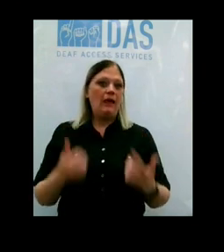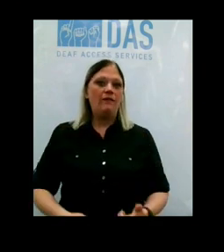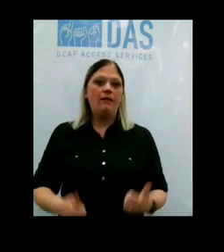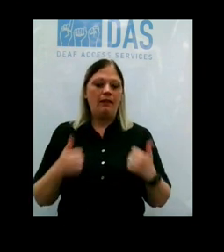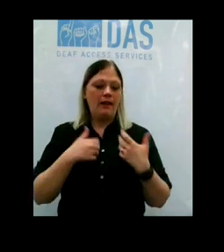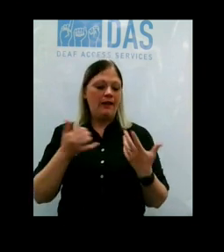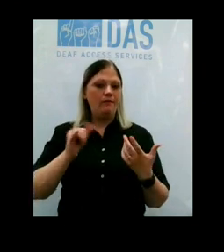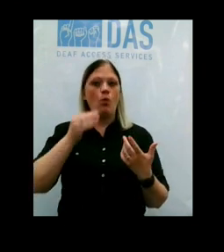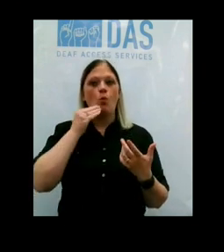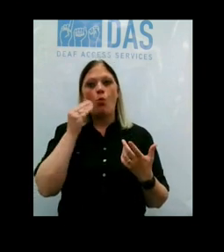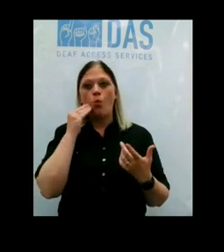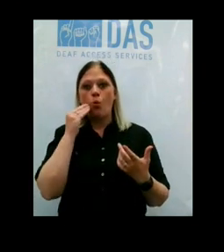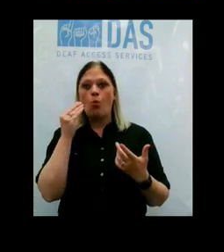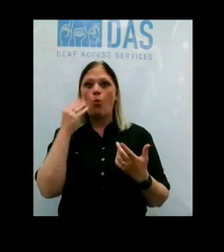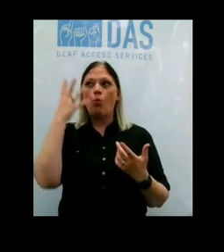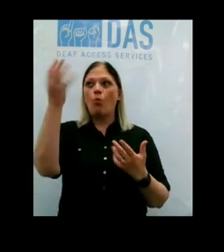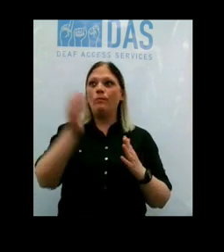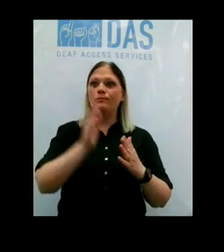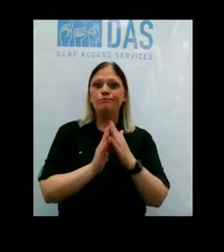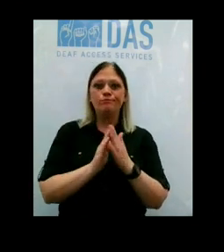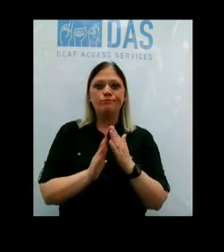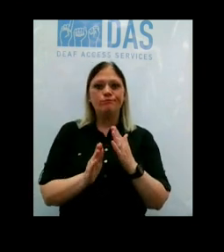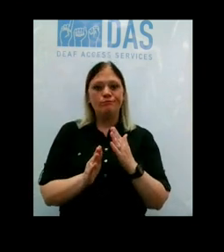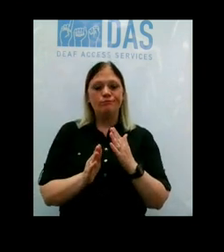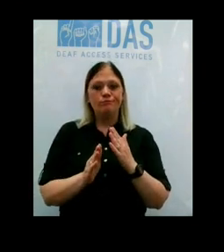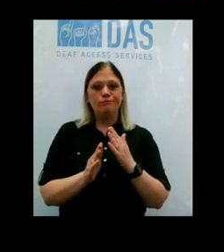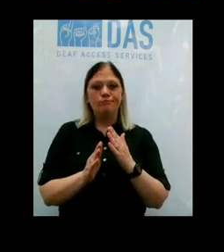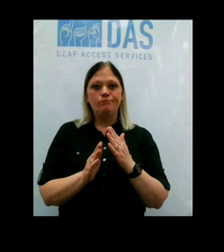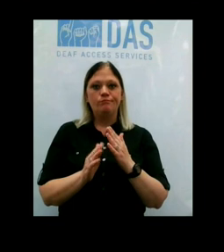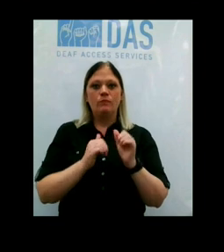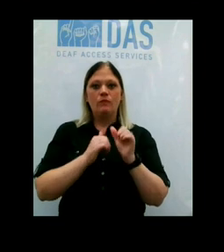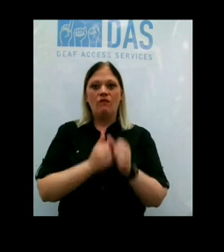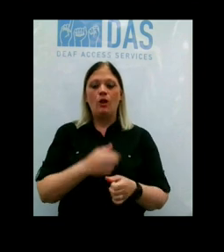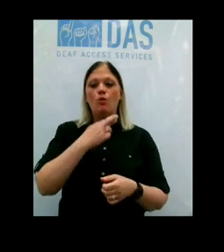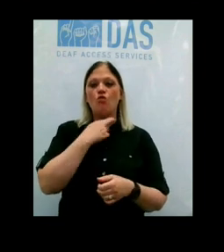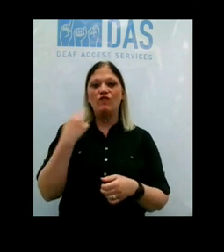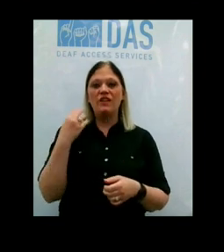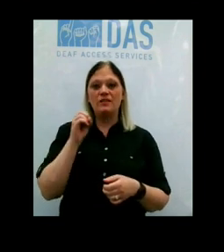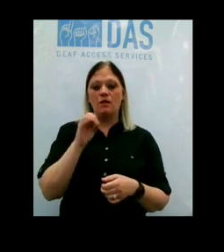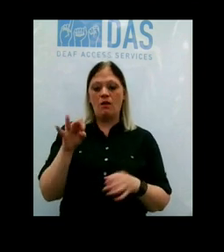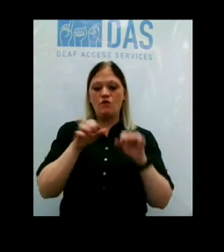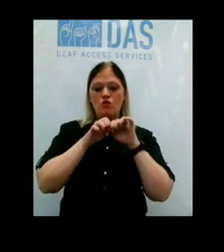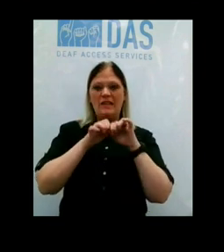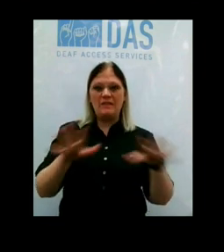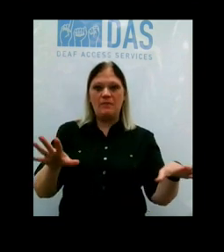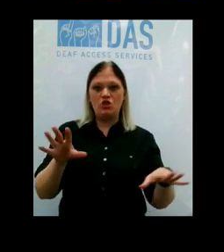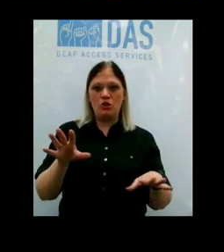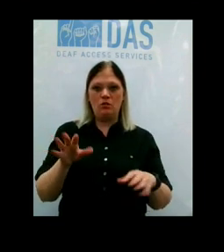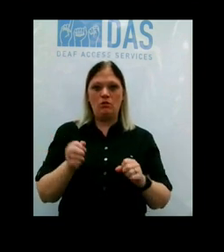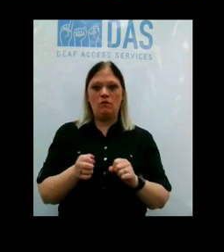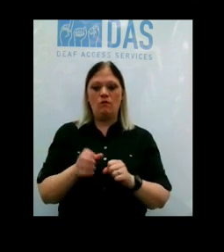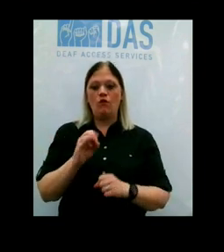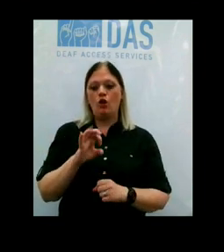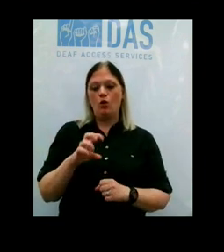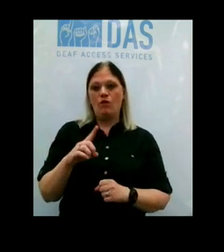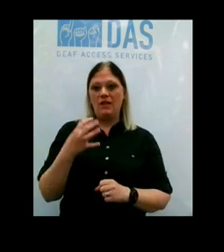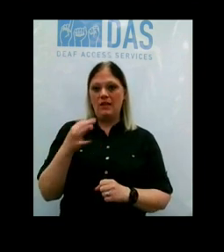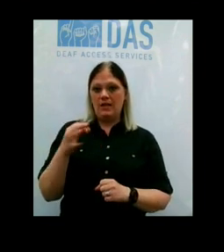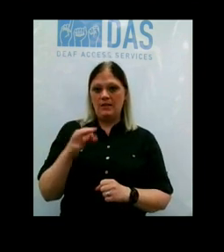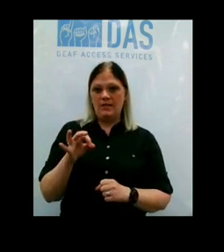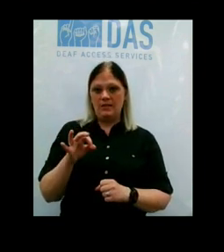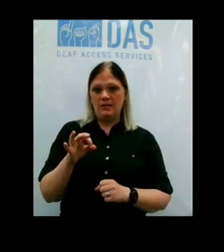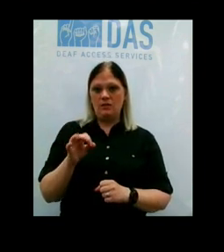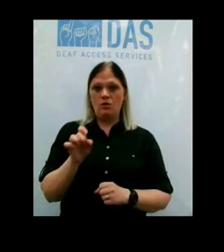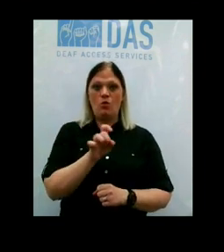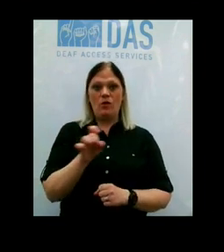in our homes or out in the community by risk of transmission of COVID-19. So along the